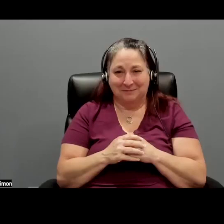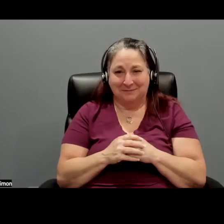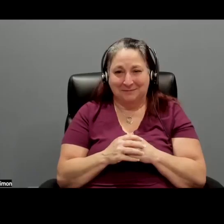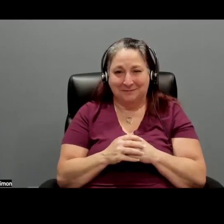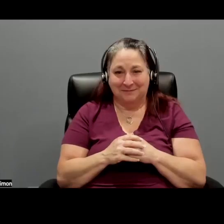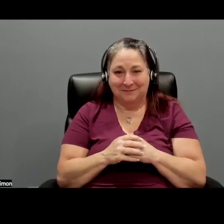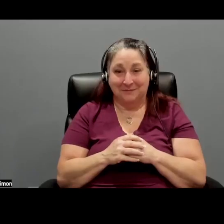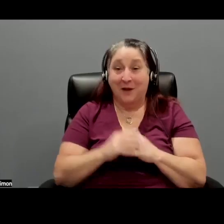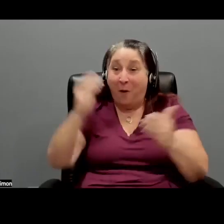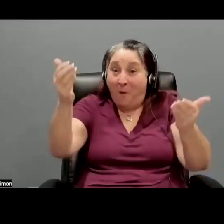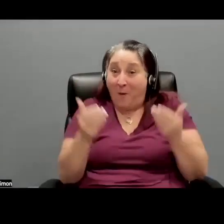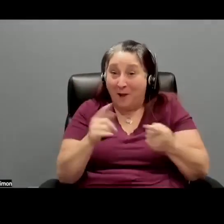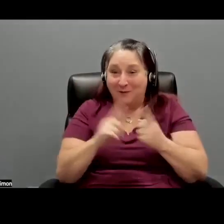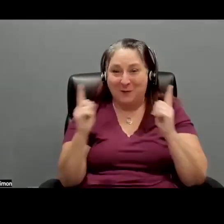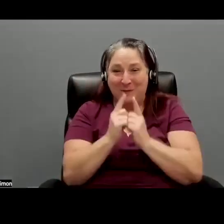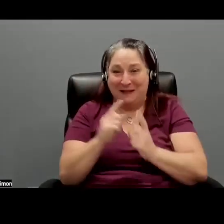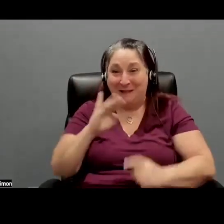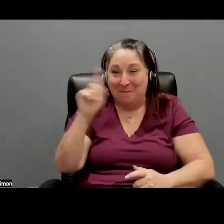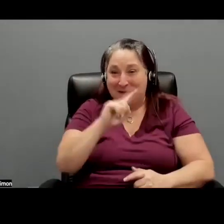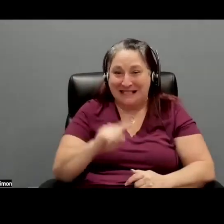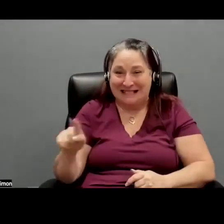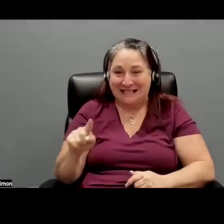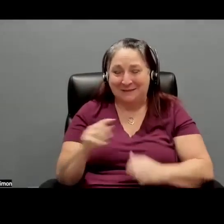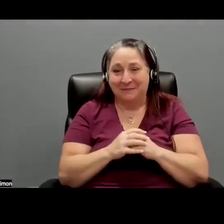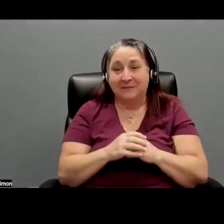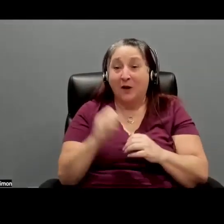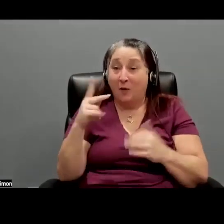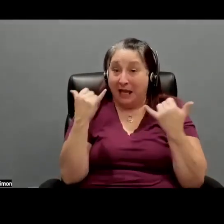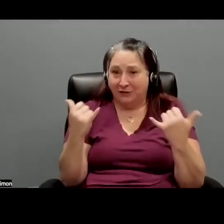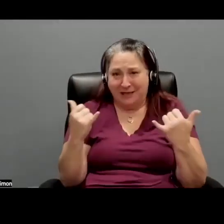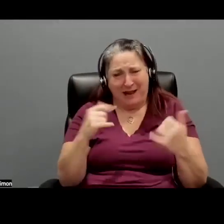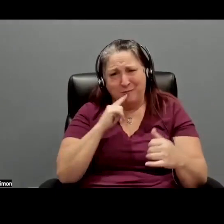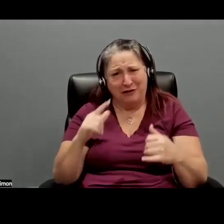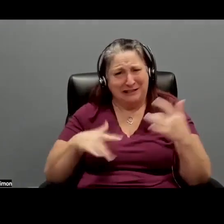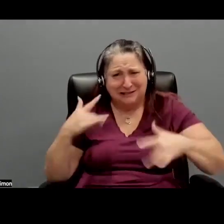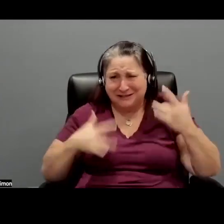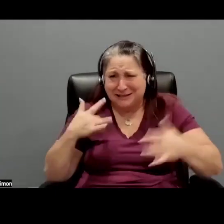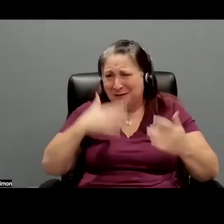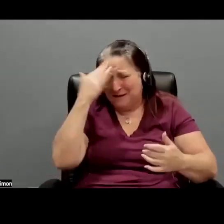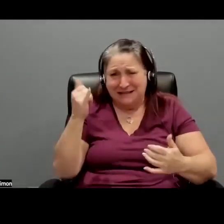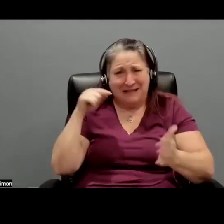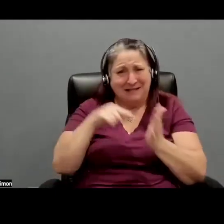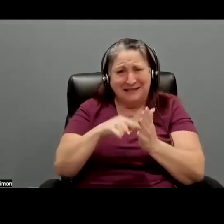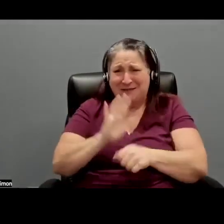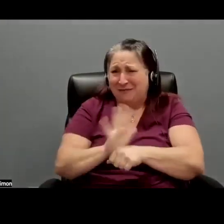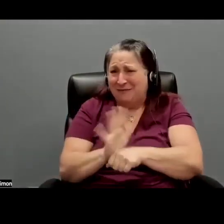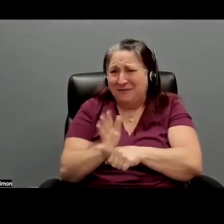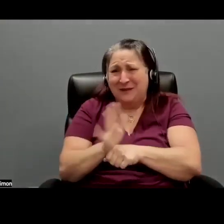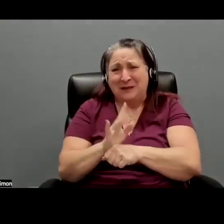Welcome to Meet the Biz. Okay, today I'm very excited because this film is,